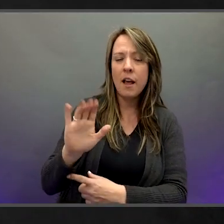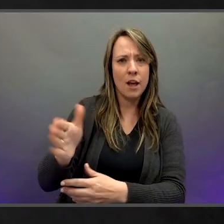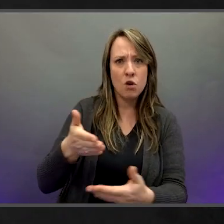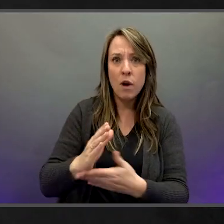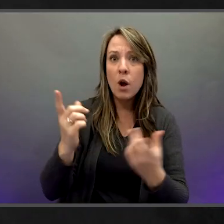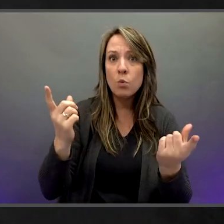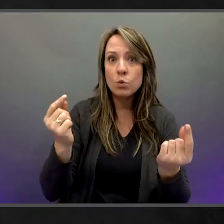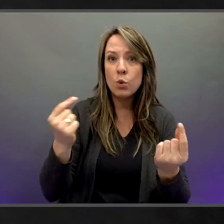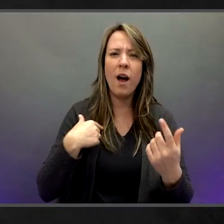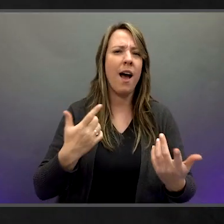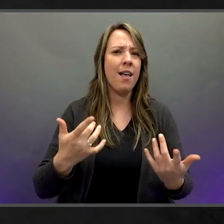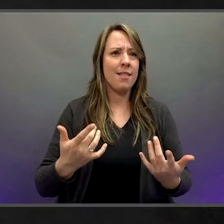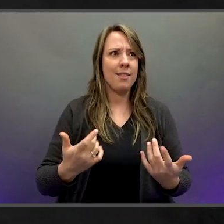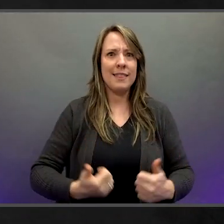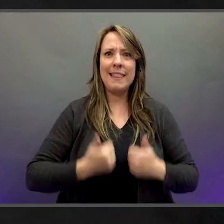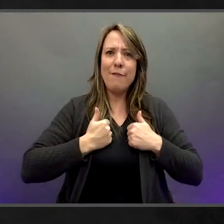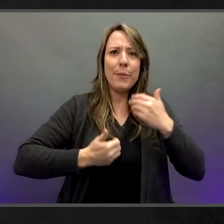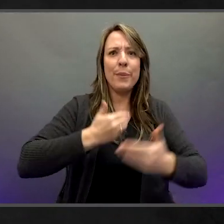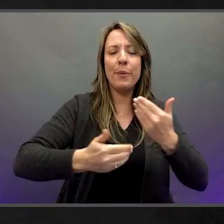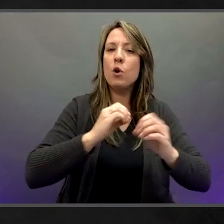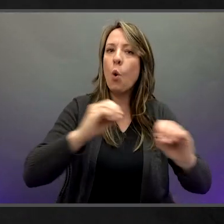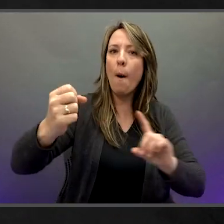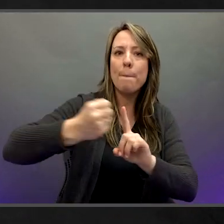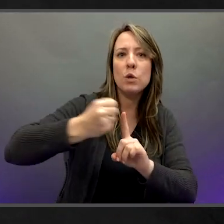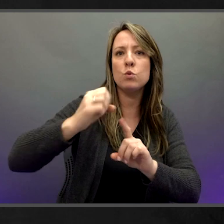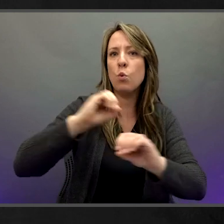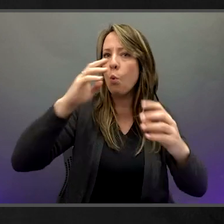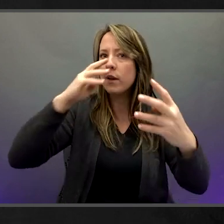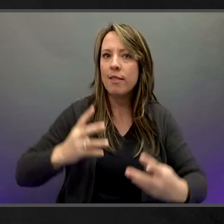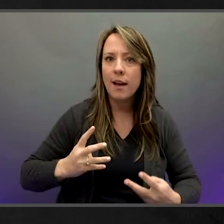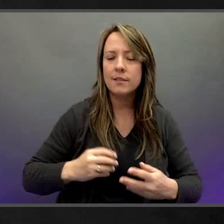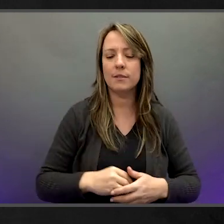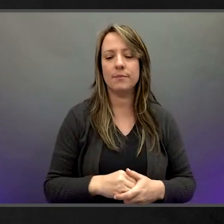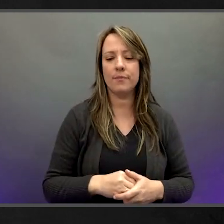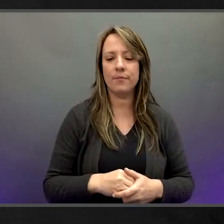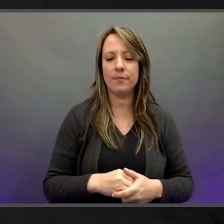Alaskans with disabilities have a right to live free of abuse and neglect.